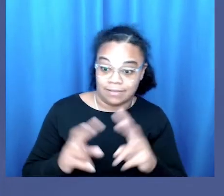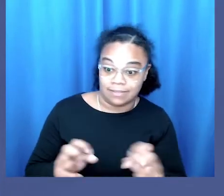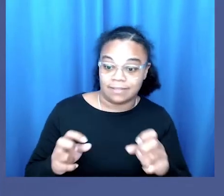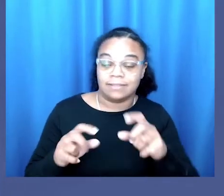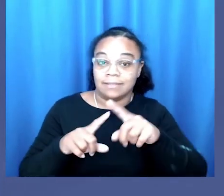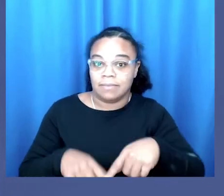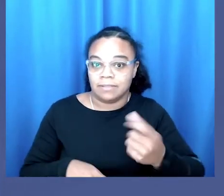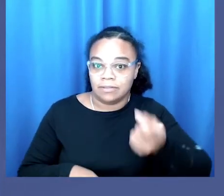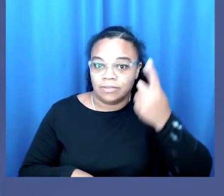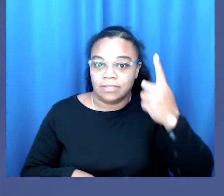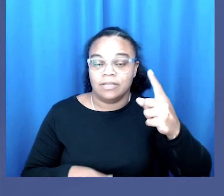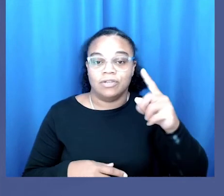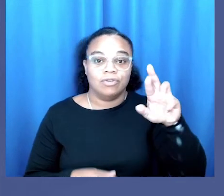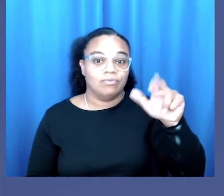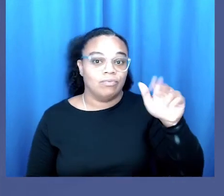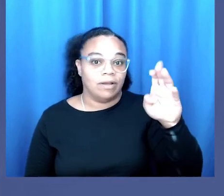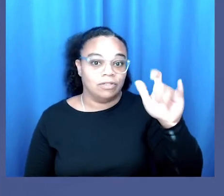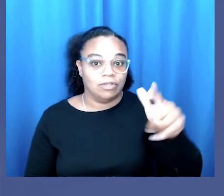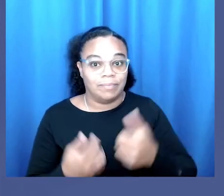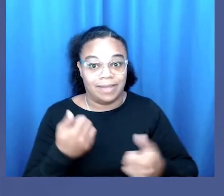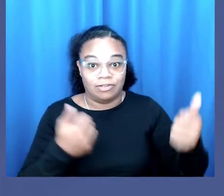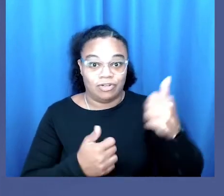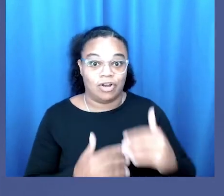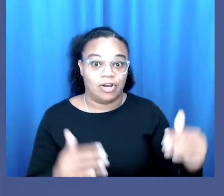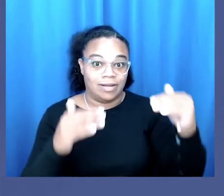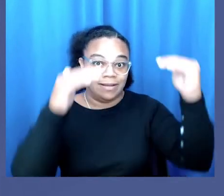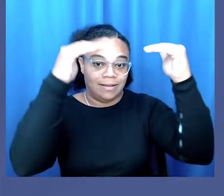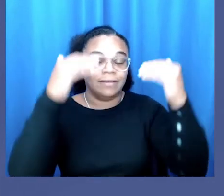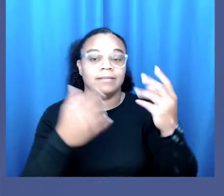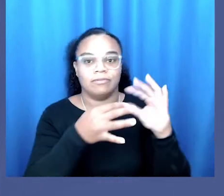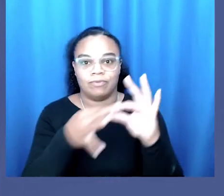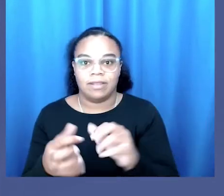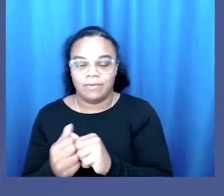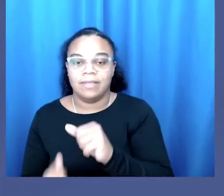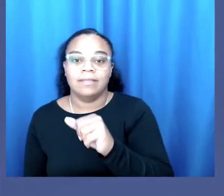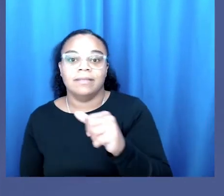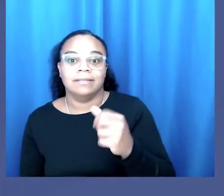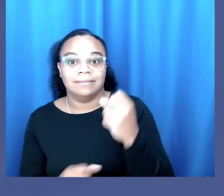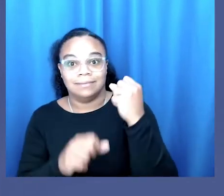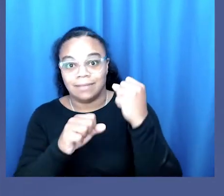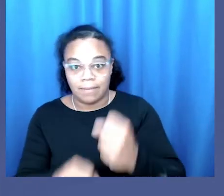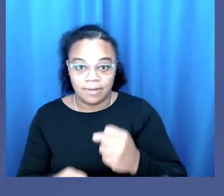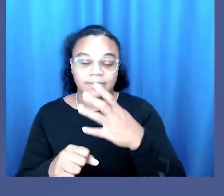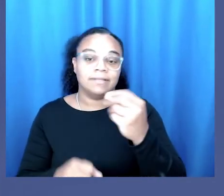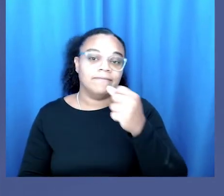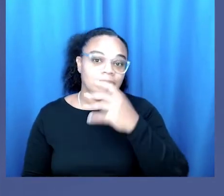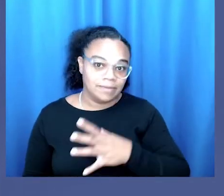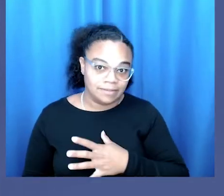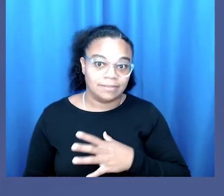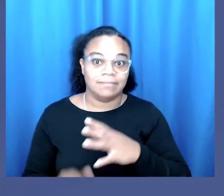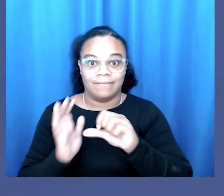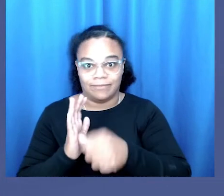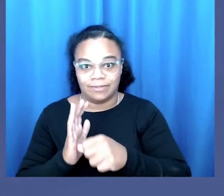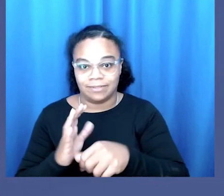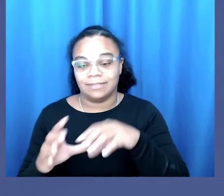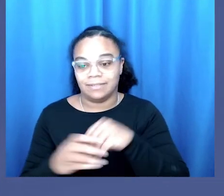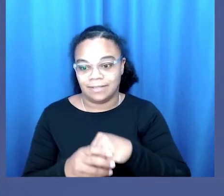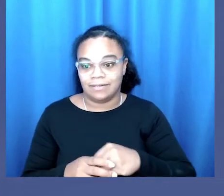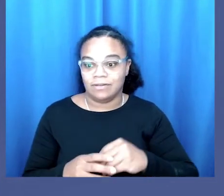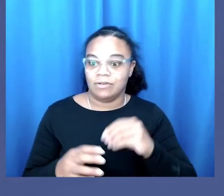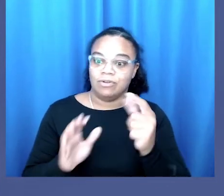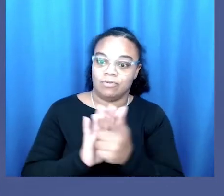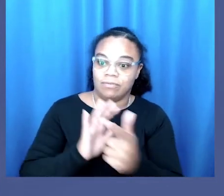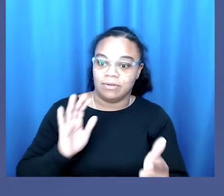on an understanding of racial patriarchy that is inextricably tied to dominance feminism's emphasis on physical violence and the